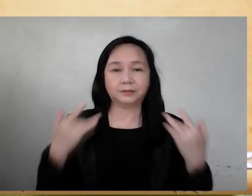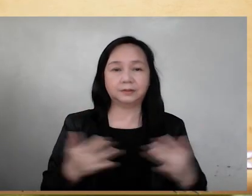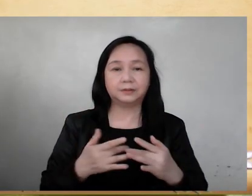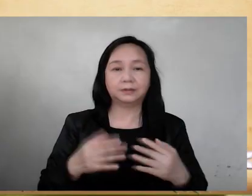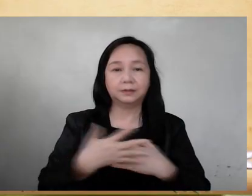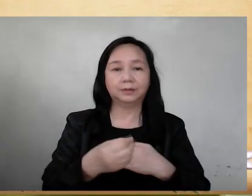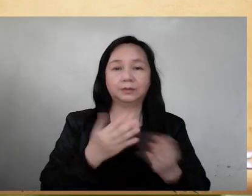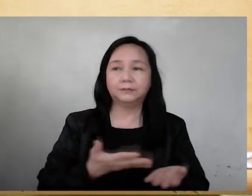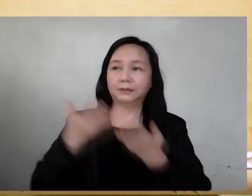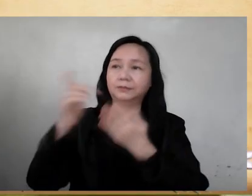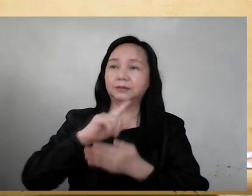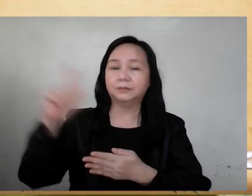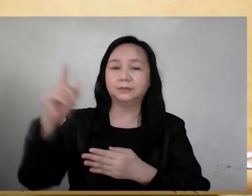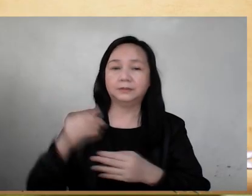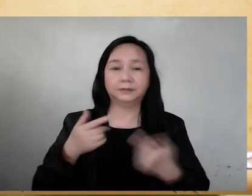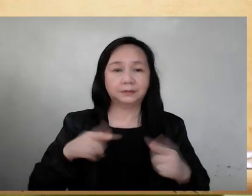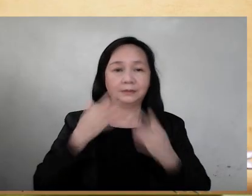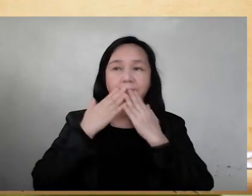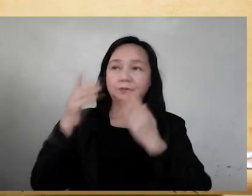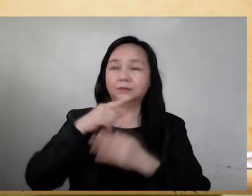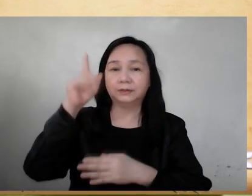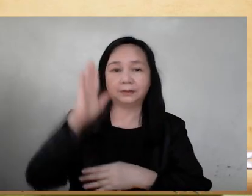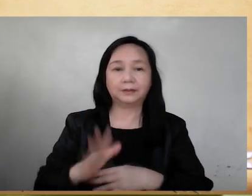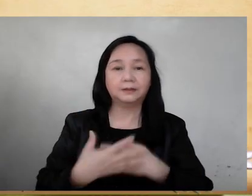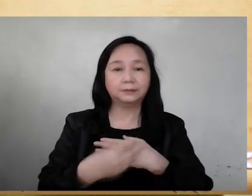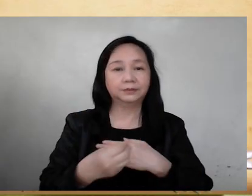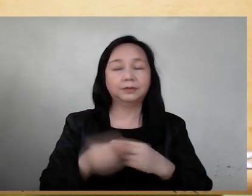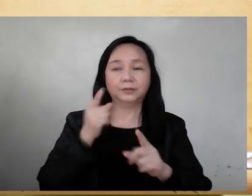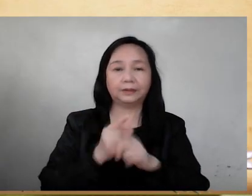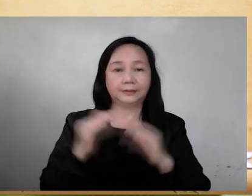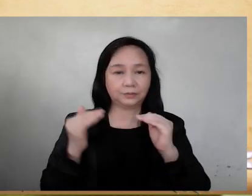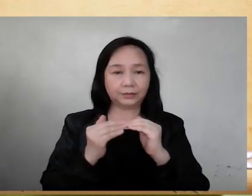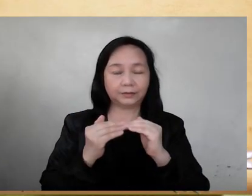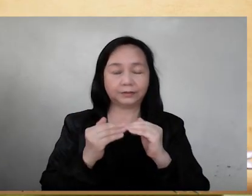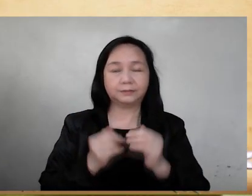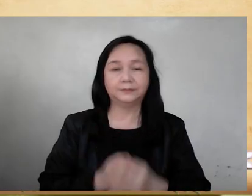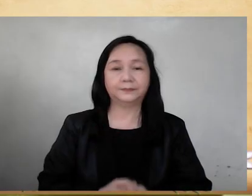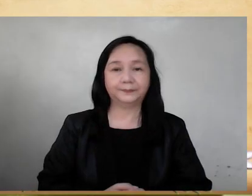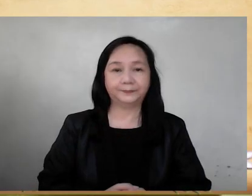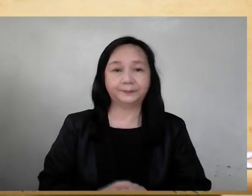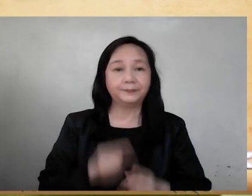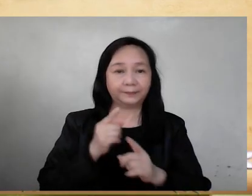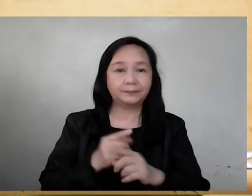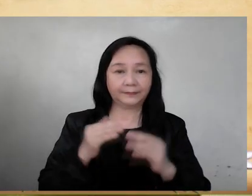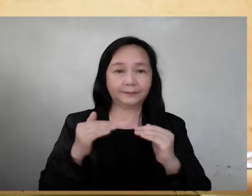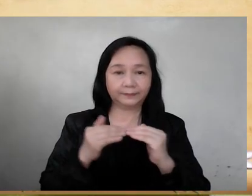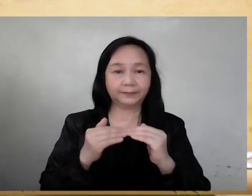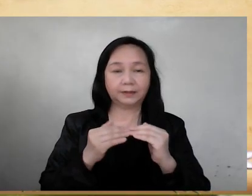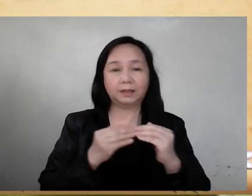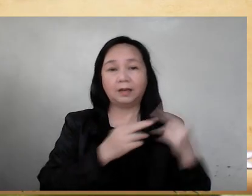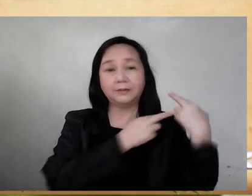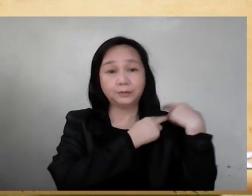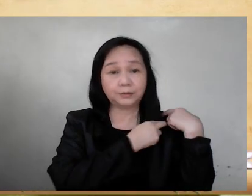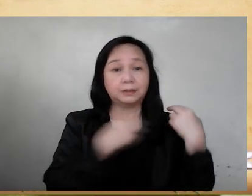We lift them up to the Lord. And let us give thanks to the Lord our God. It is right and just. It is truly